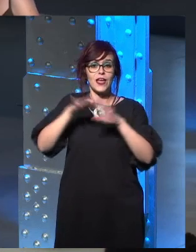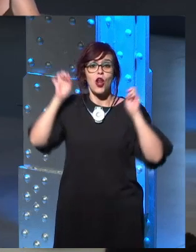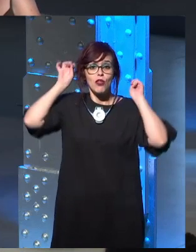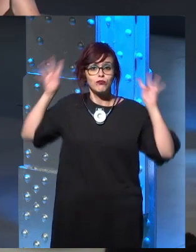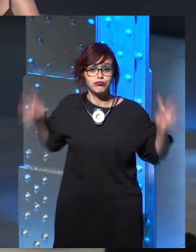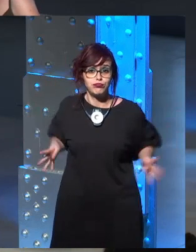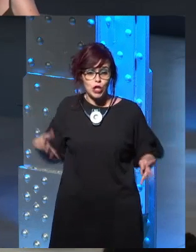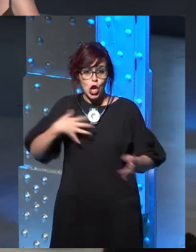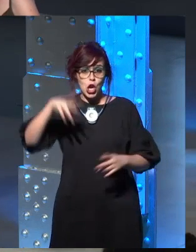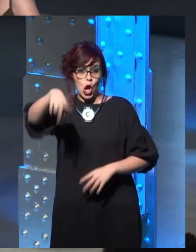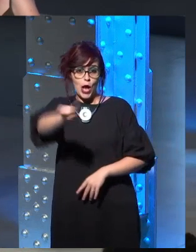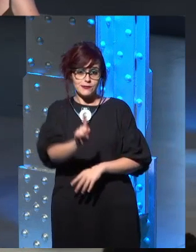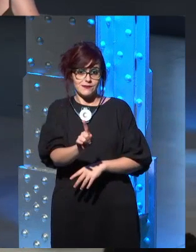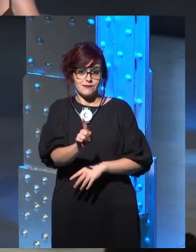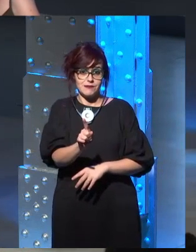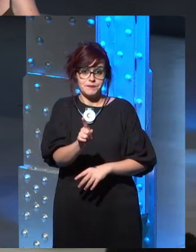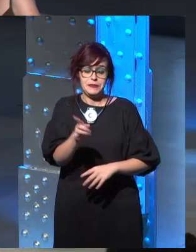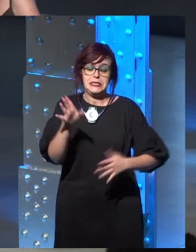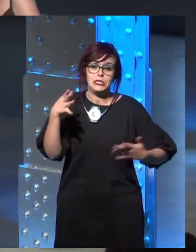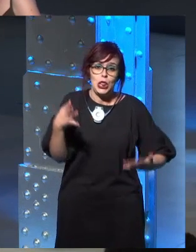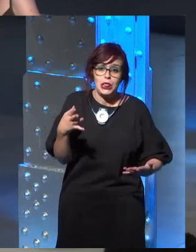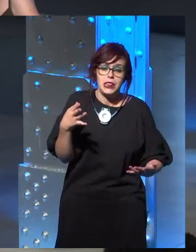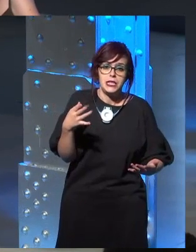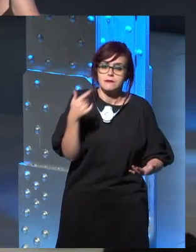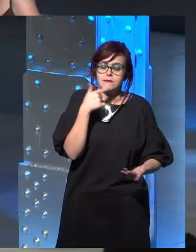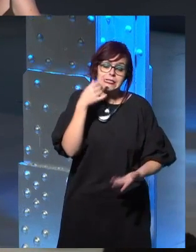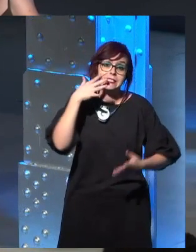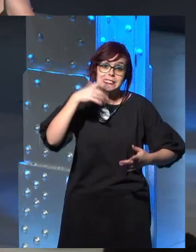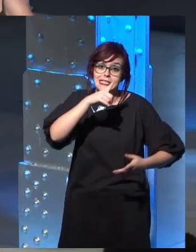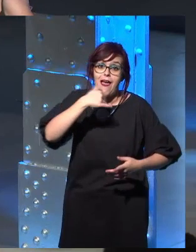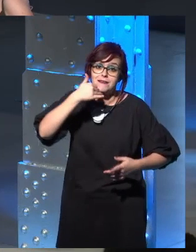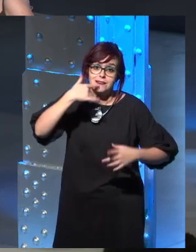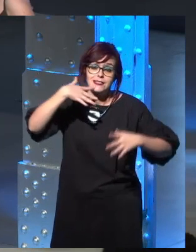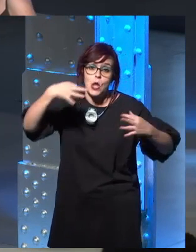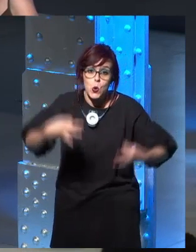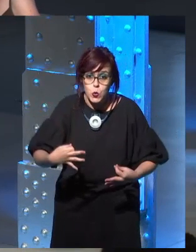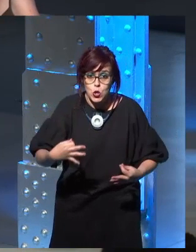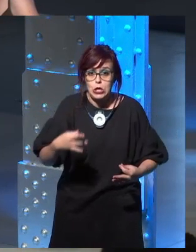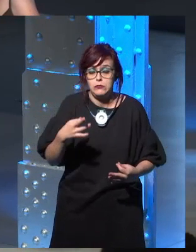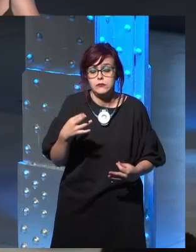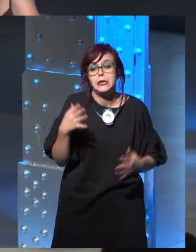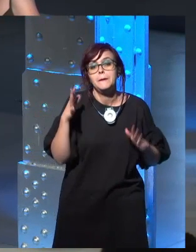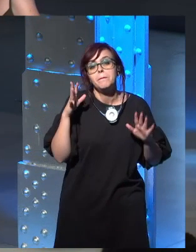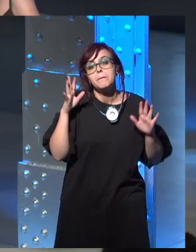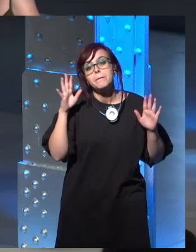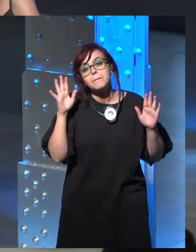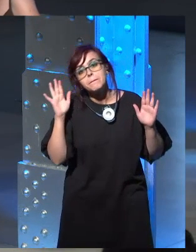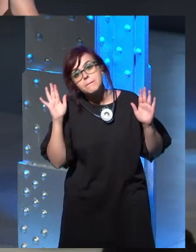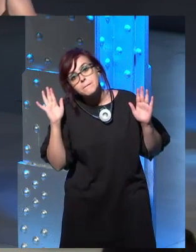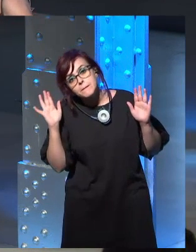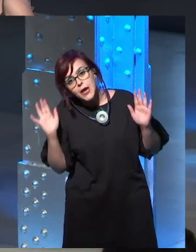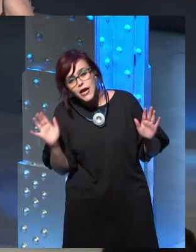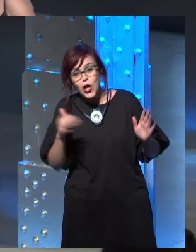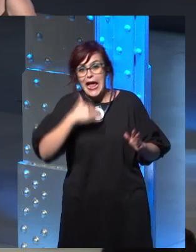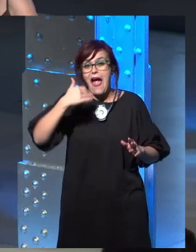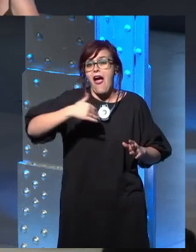would be willing to bet money on that. Um, but at the same time, that is just the very, very end, sort of, who's sitting on the throne and